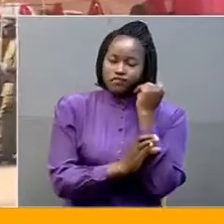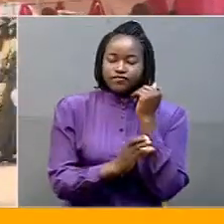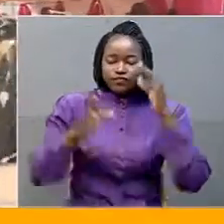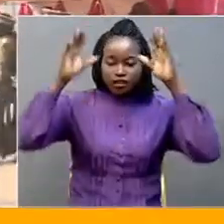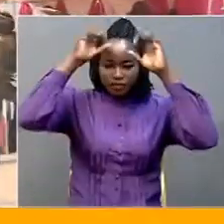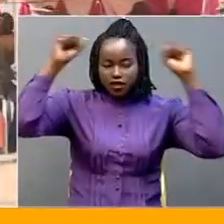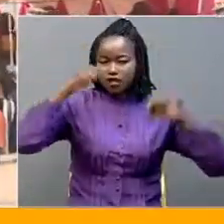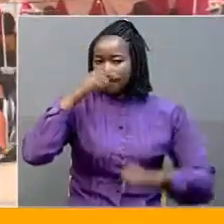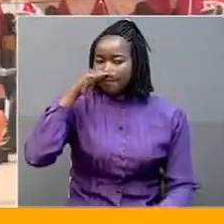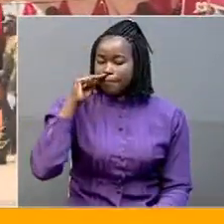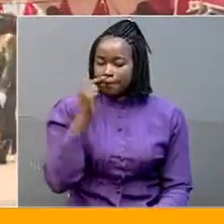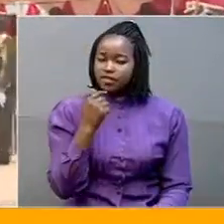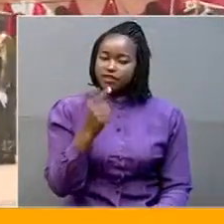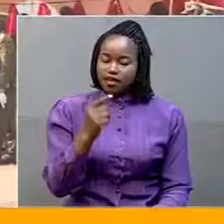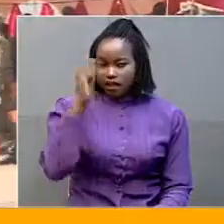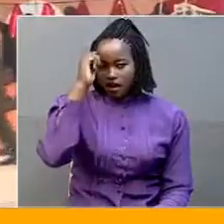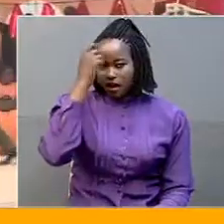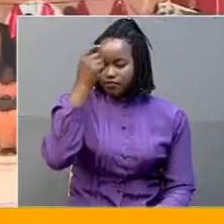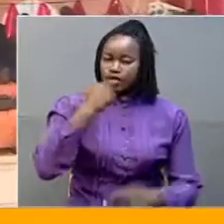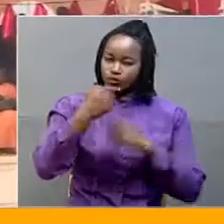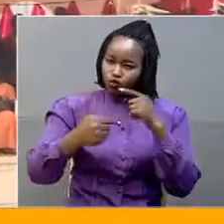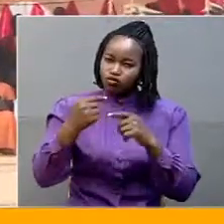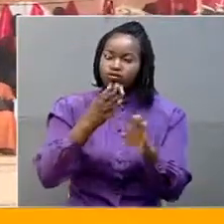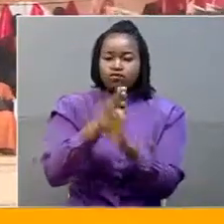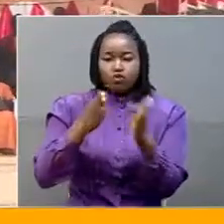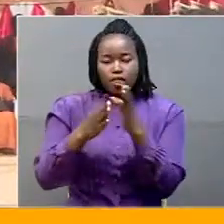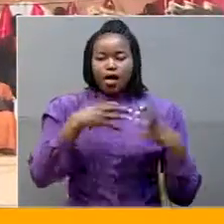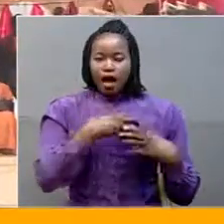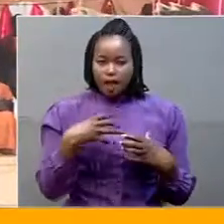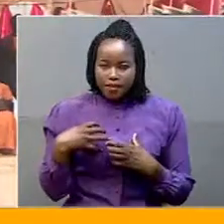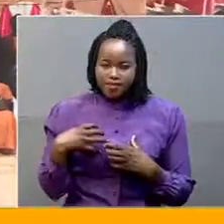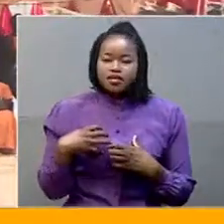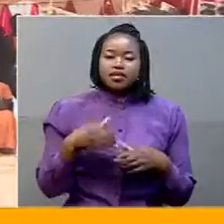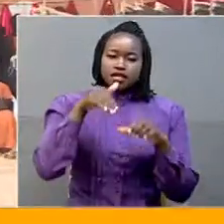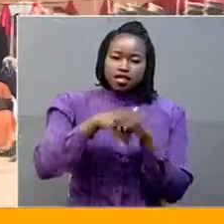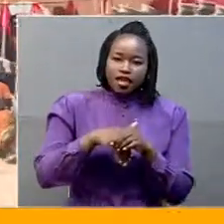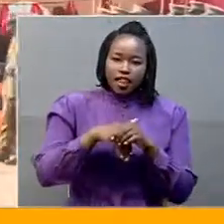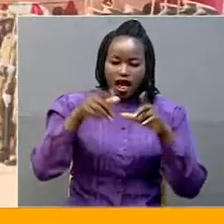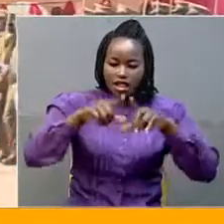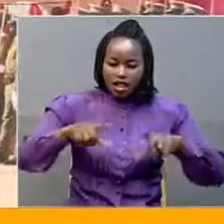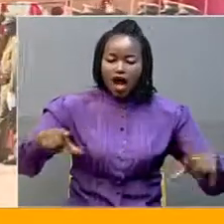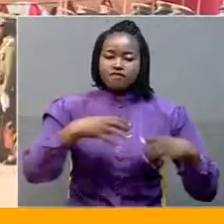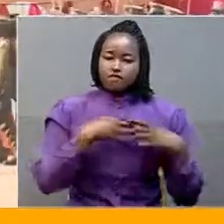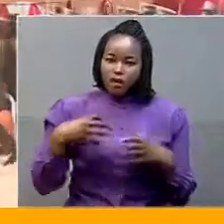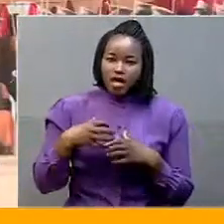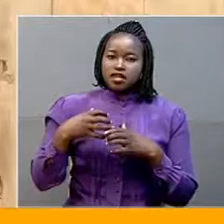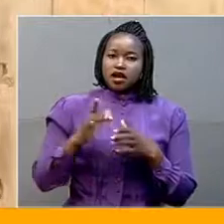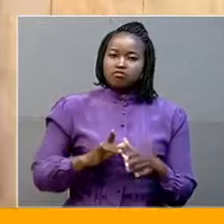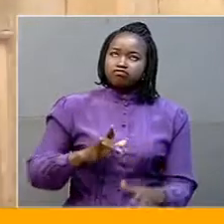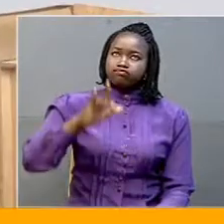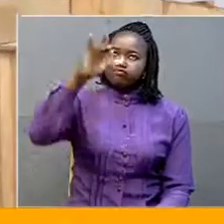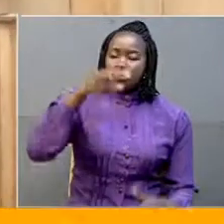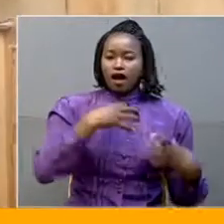said that government would continue to build the armed forces forces comprising the land forces air force and marines